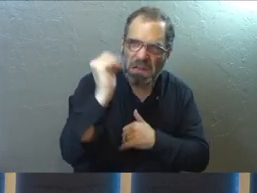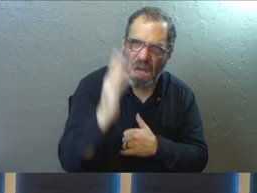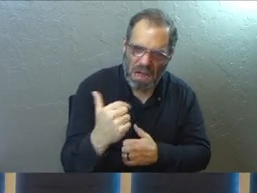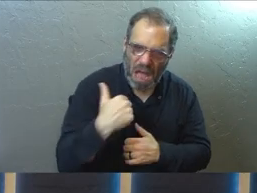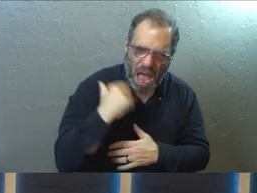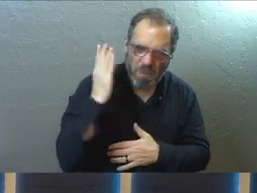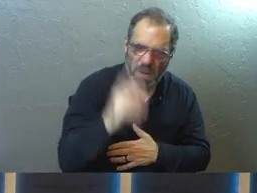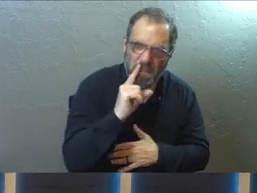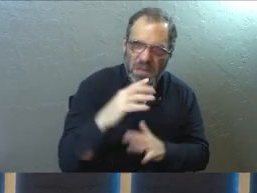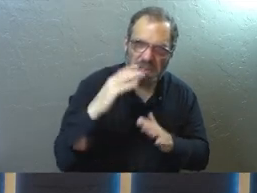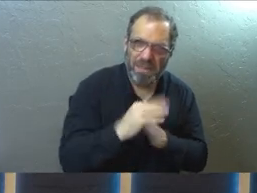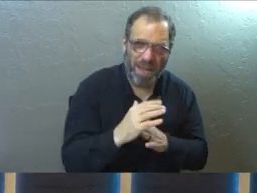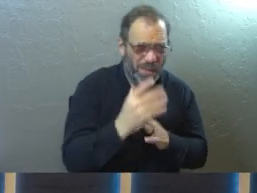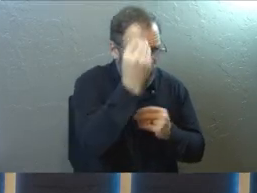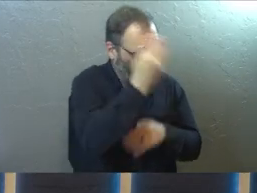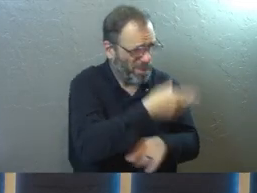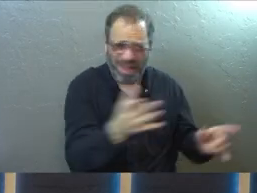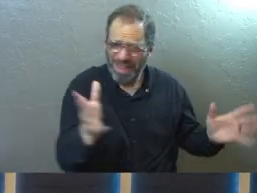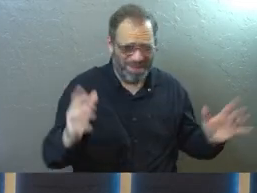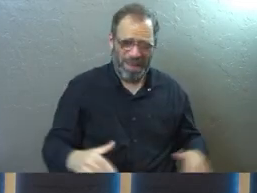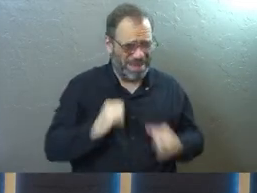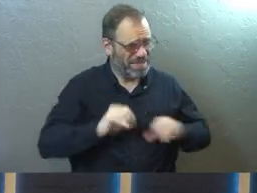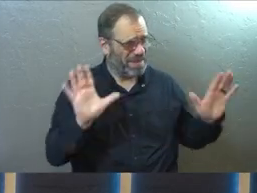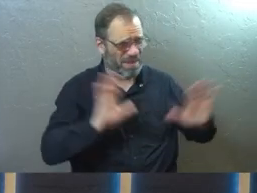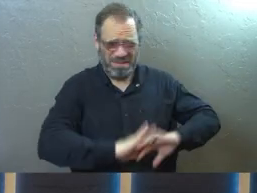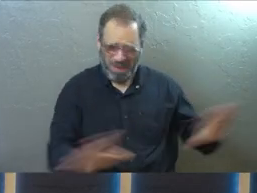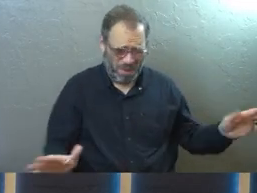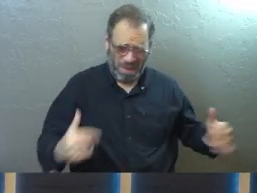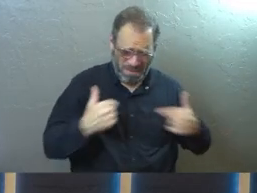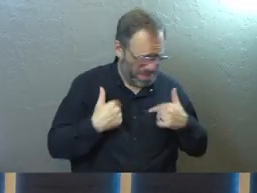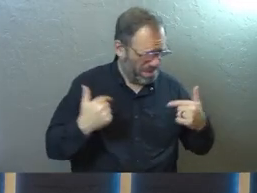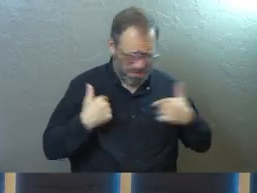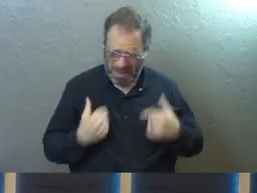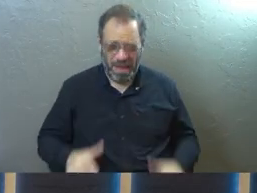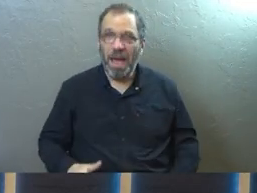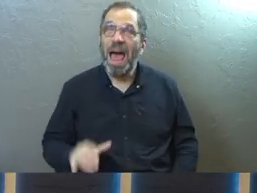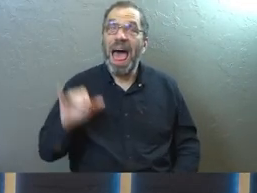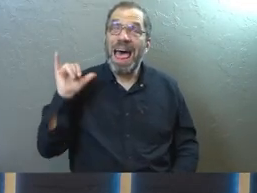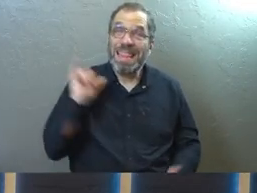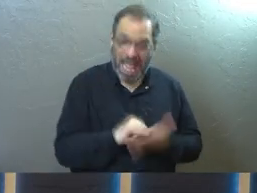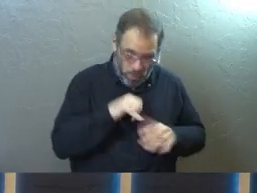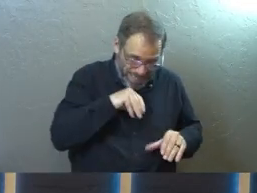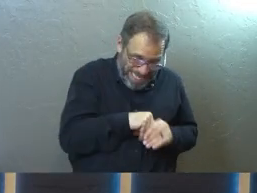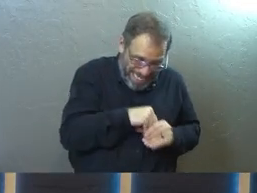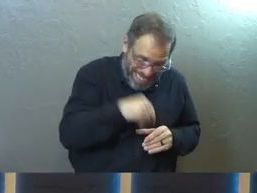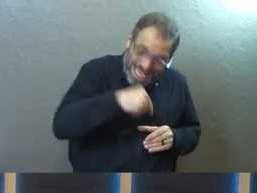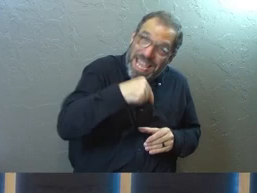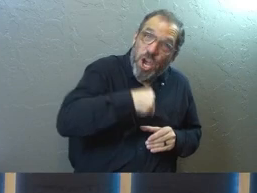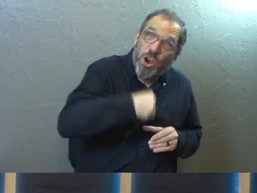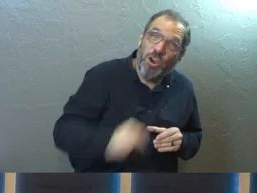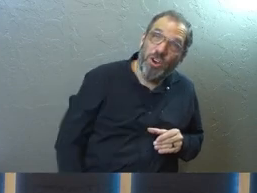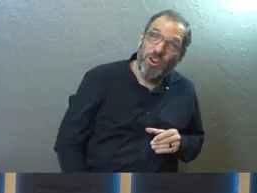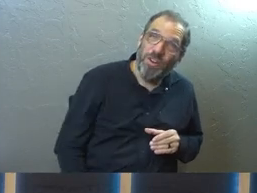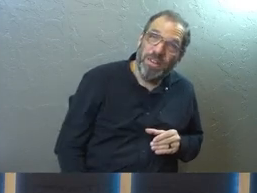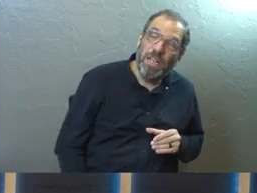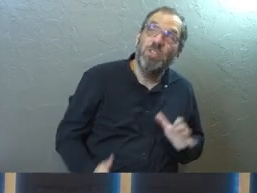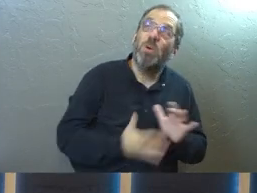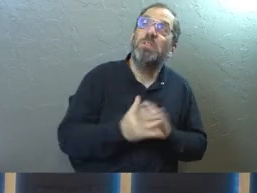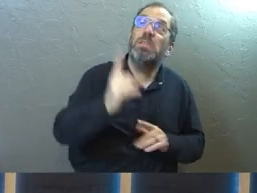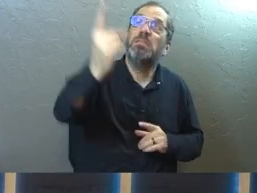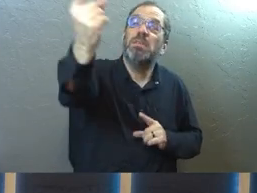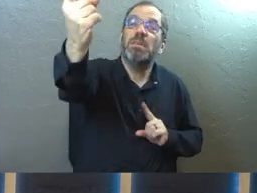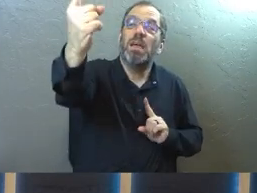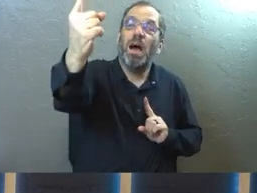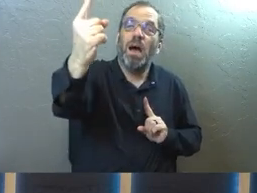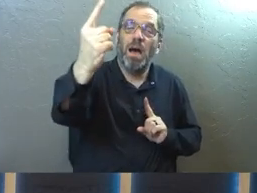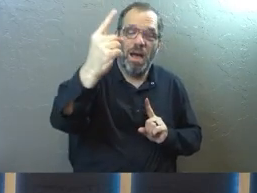I will be top. I'm not going to obey anybody. I'm not going to sacrifice for anybody. That's what's in us. And so Jesus comes